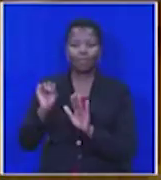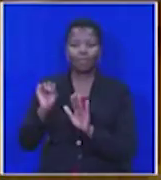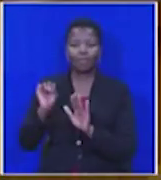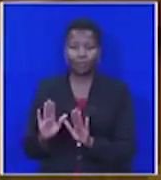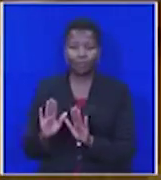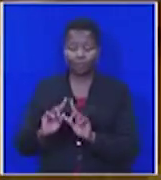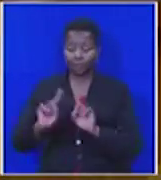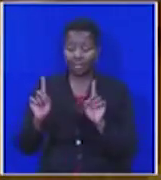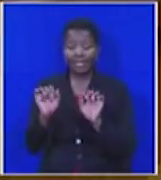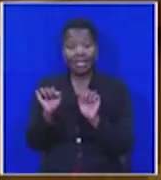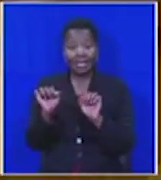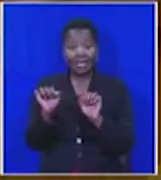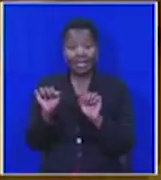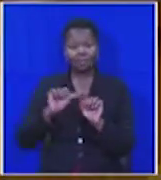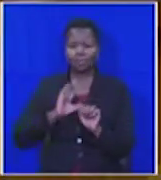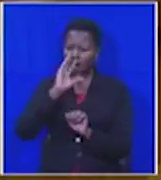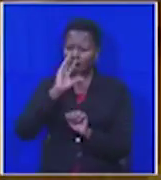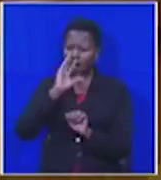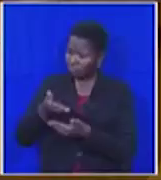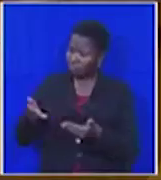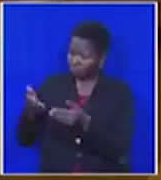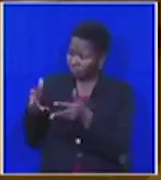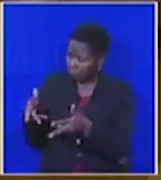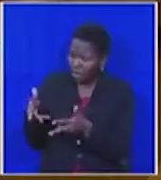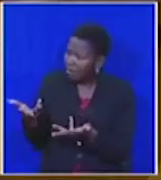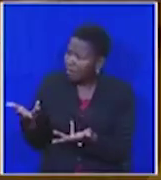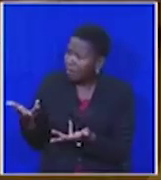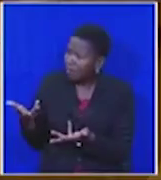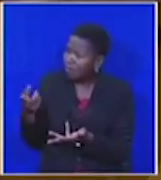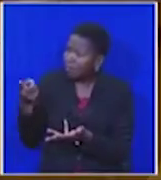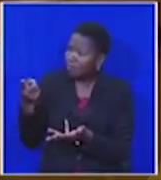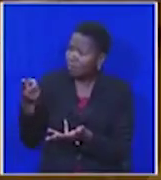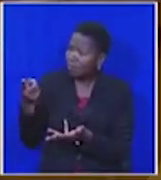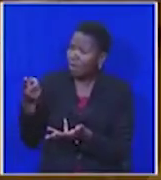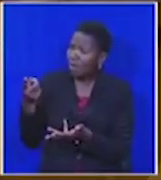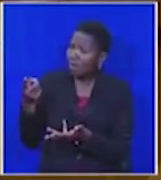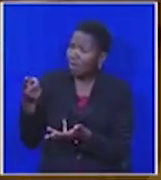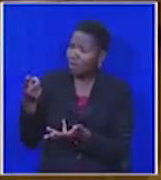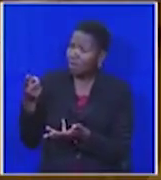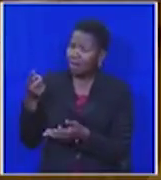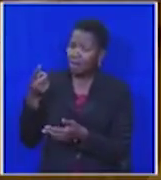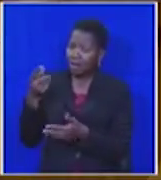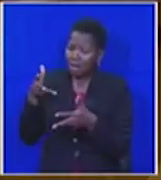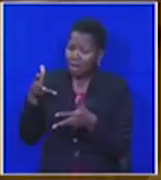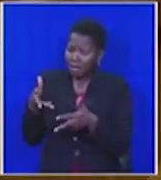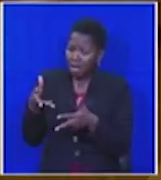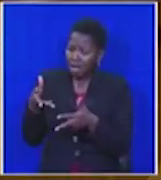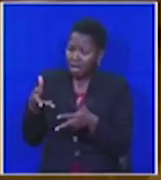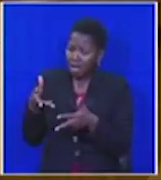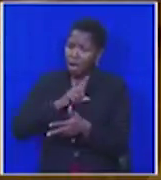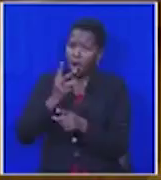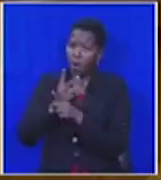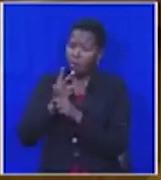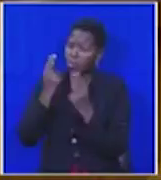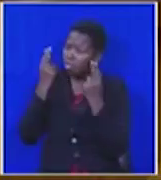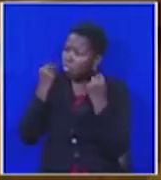And so we must ask you then, why do you remain silent and are now actively complicit in